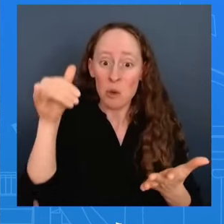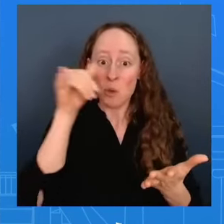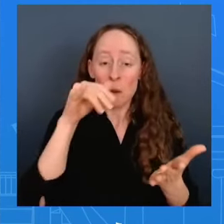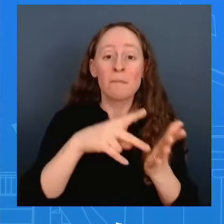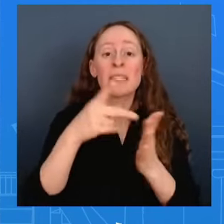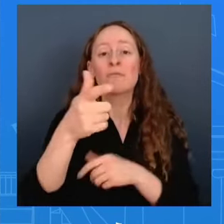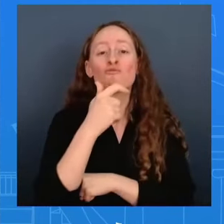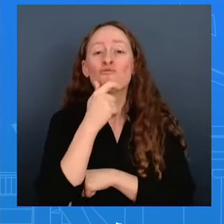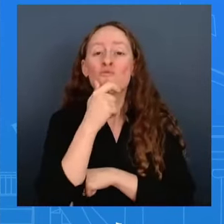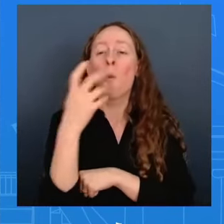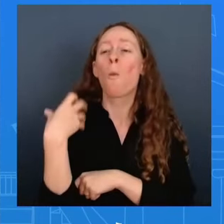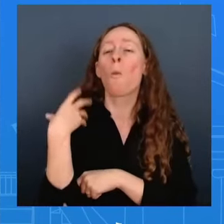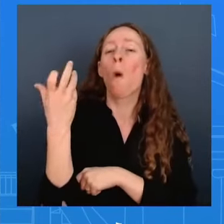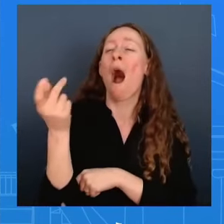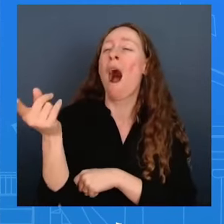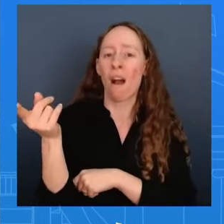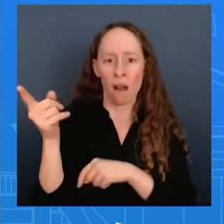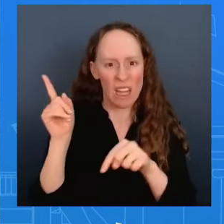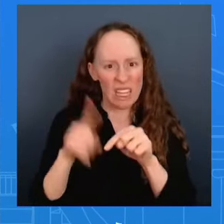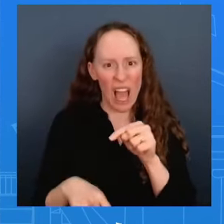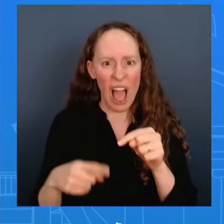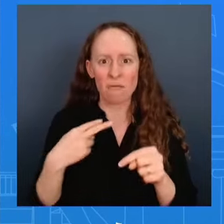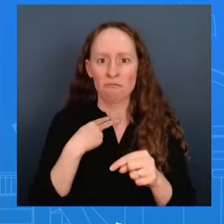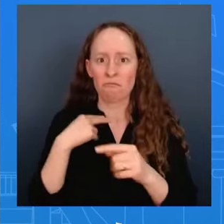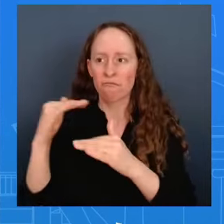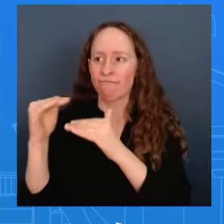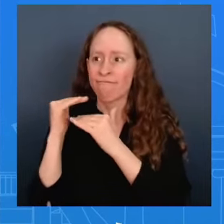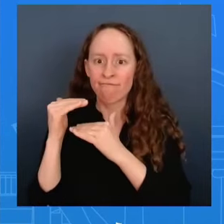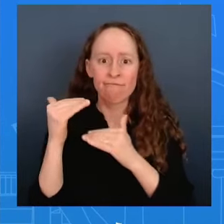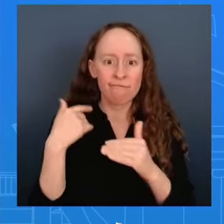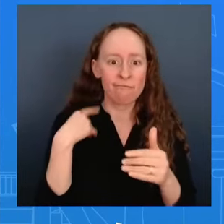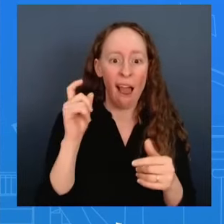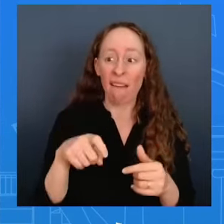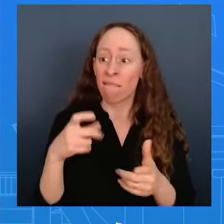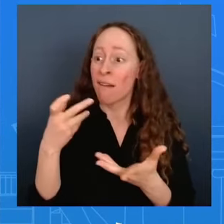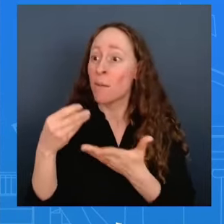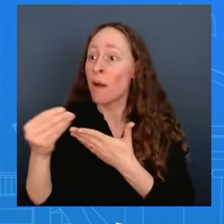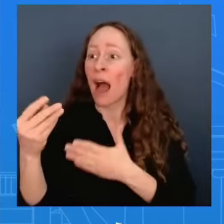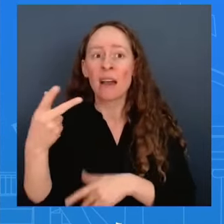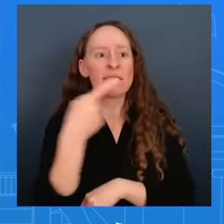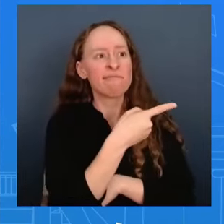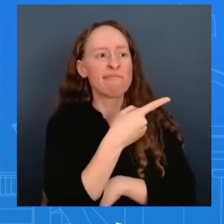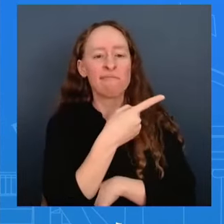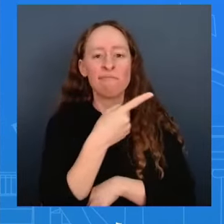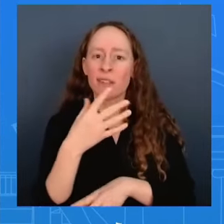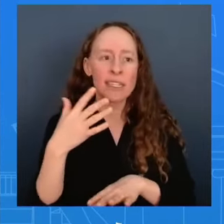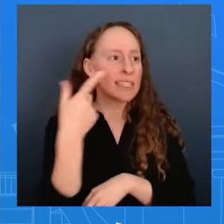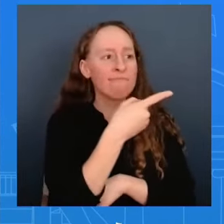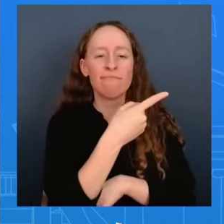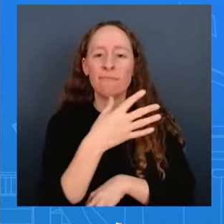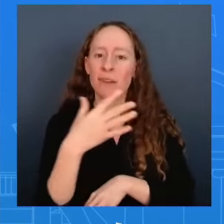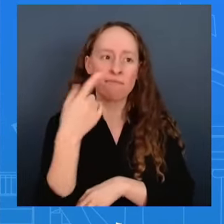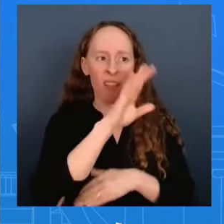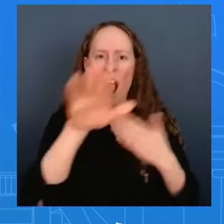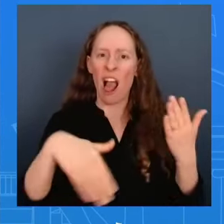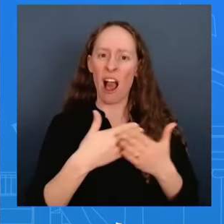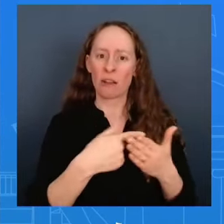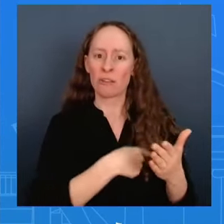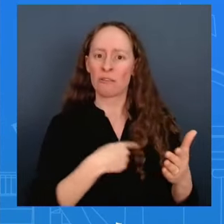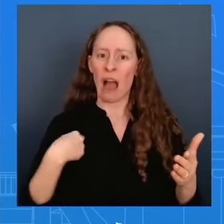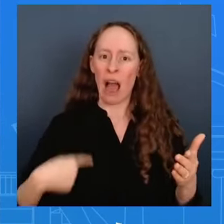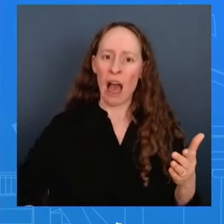choices and it it lays our entire economy from consumers and workers all the way up to our government